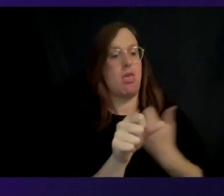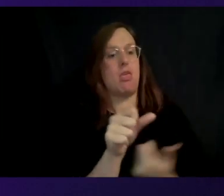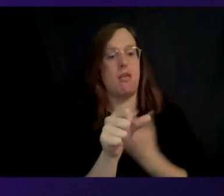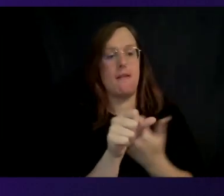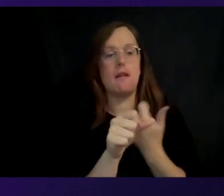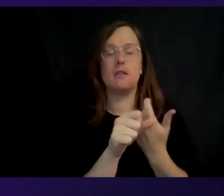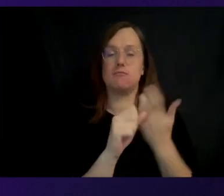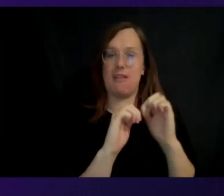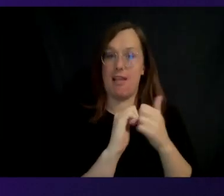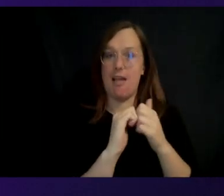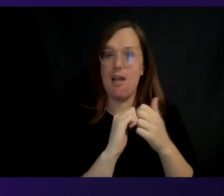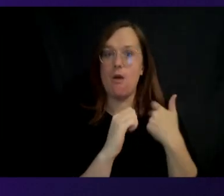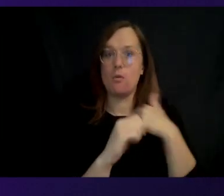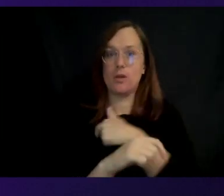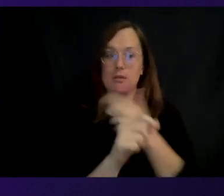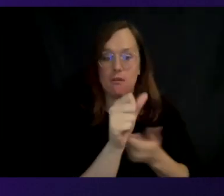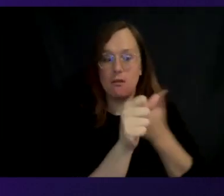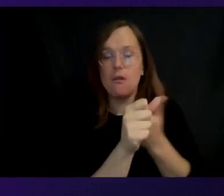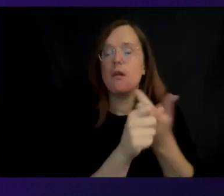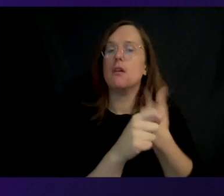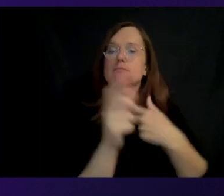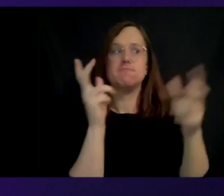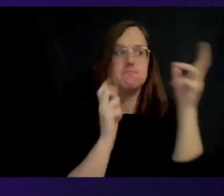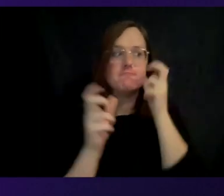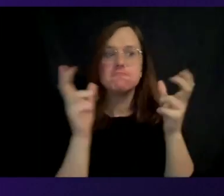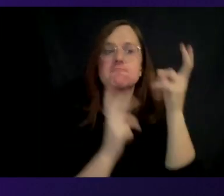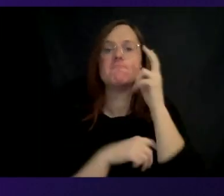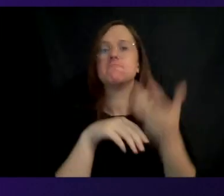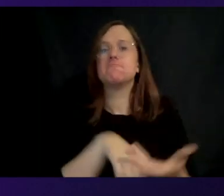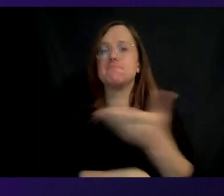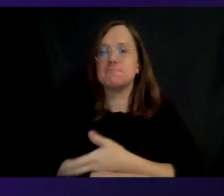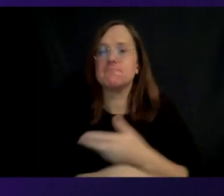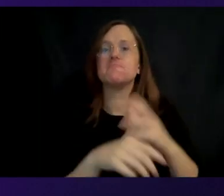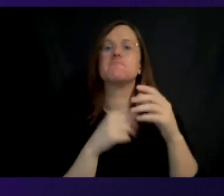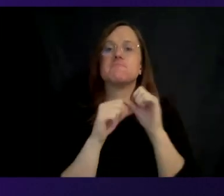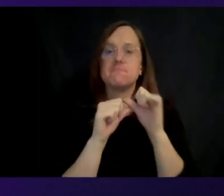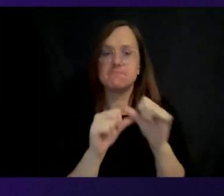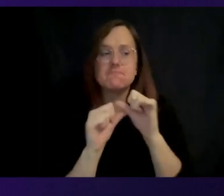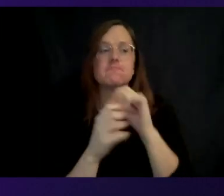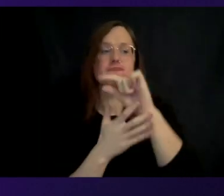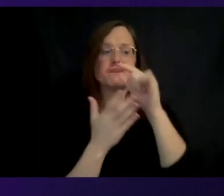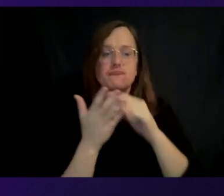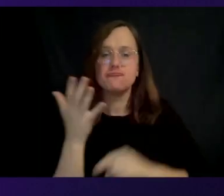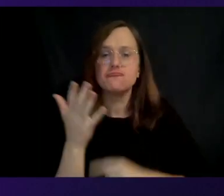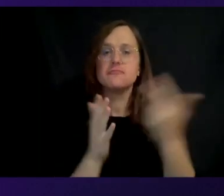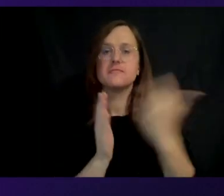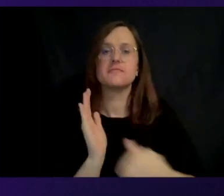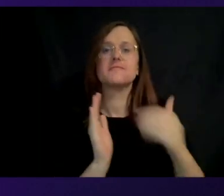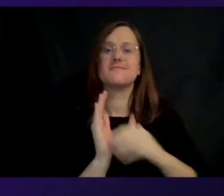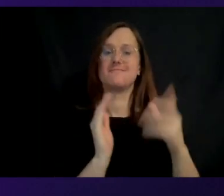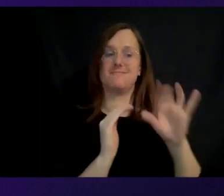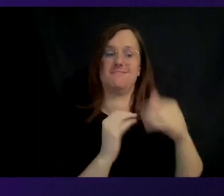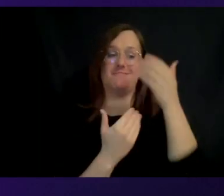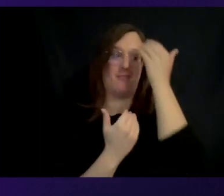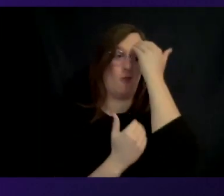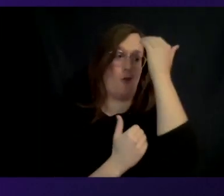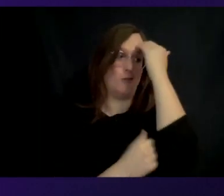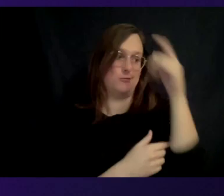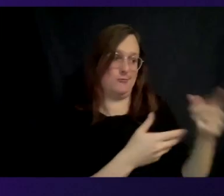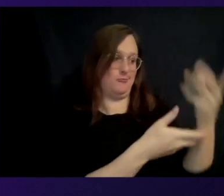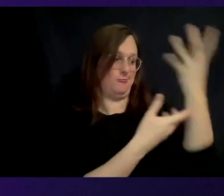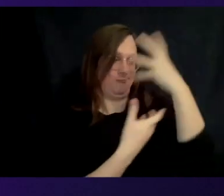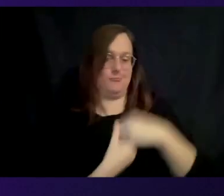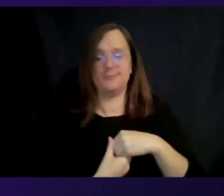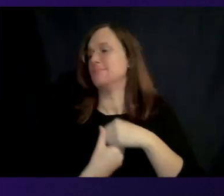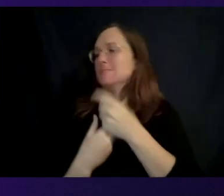constantly working with our customers. We're constantly improving our software and our infrastructure. We take that knowledge to make best predictions. We